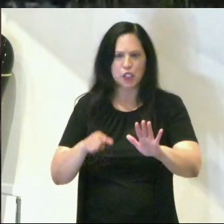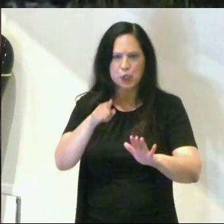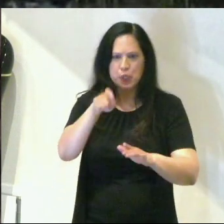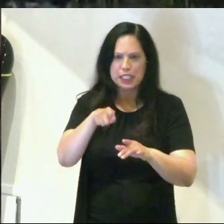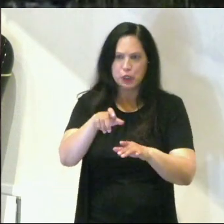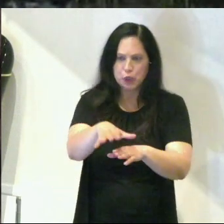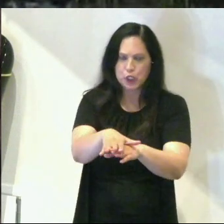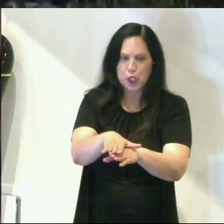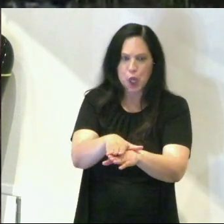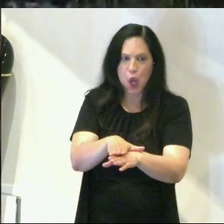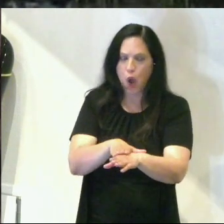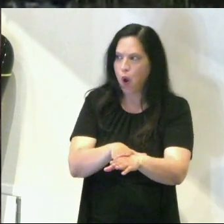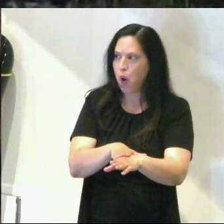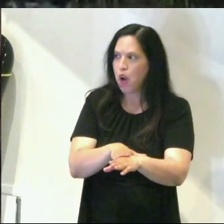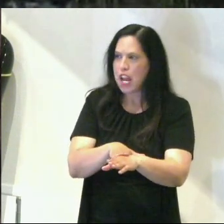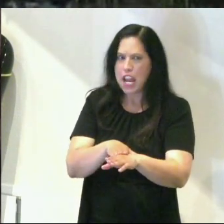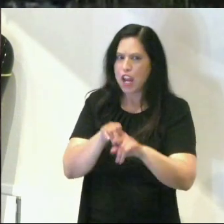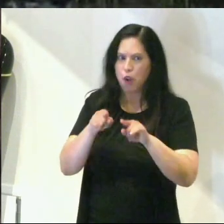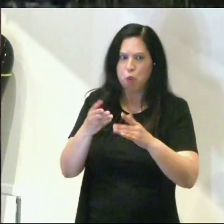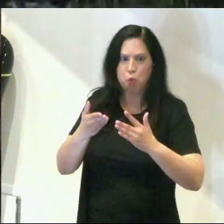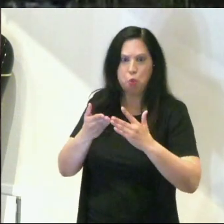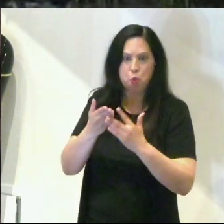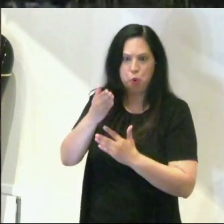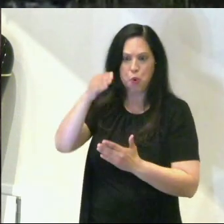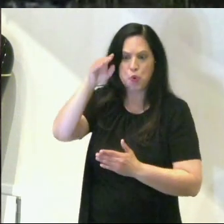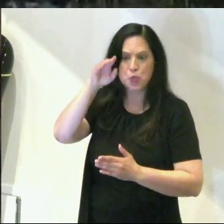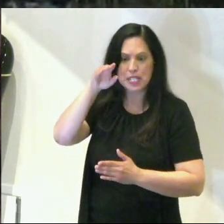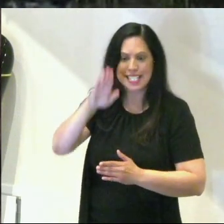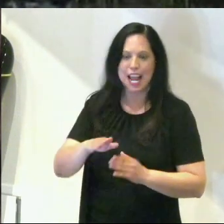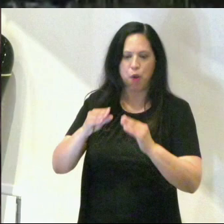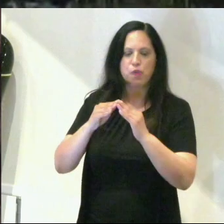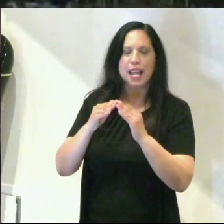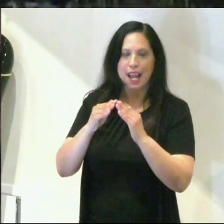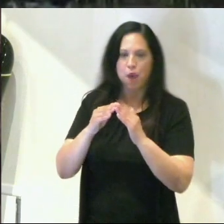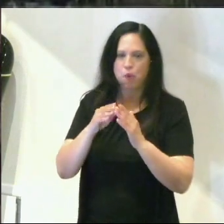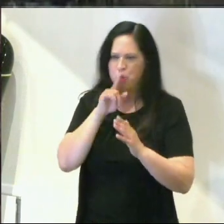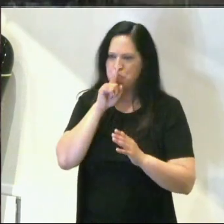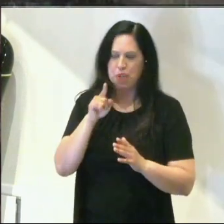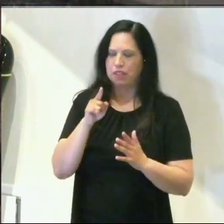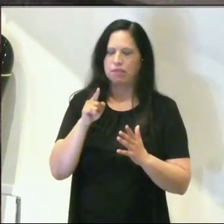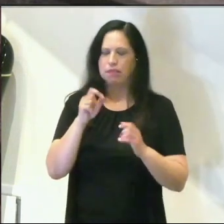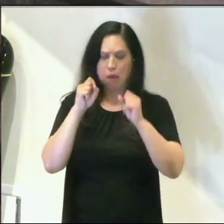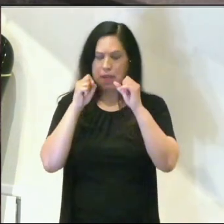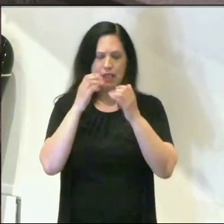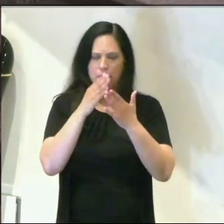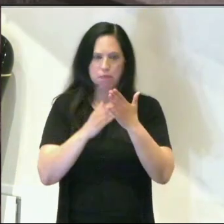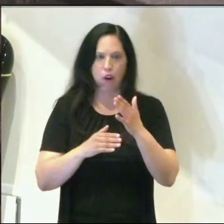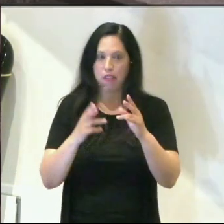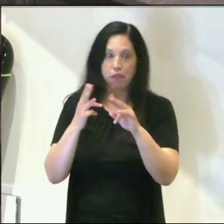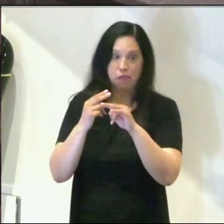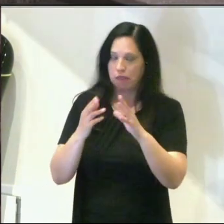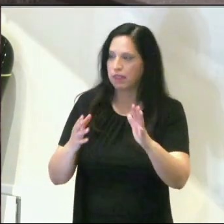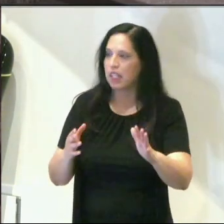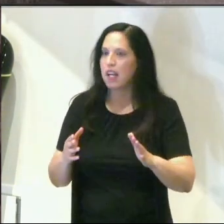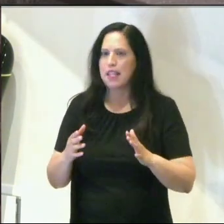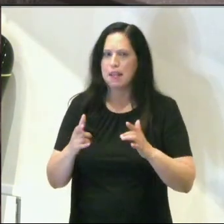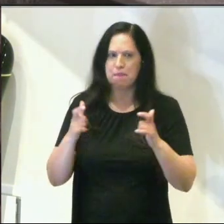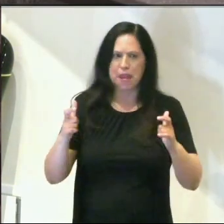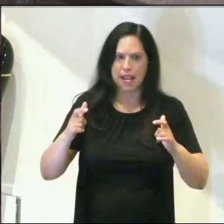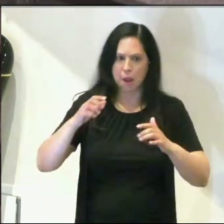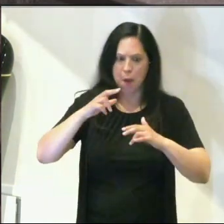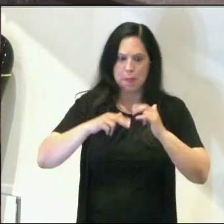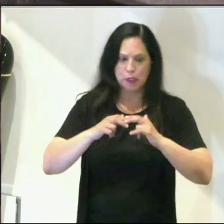45 miles an hour. It cuts right through downtown. It's really kind of a remarkable part of the interstate there. There's big buildings on both sides